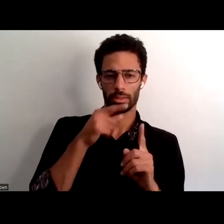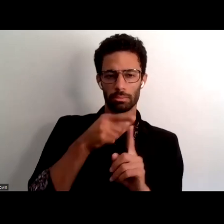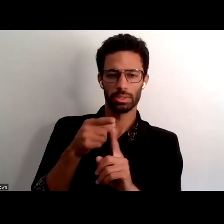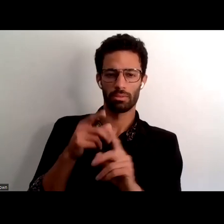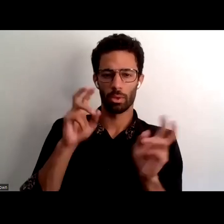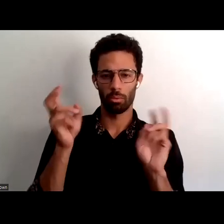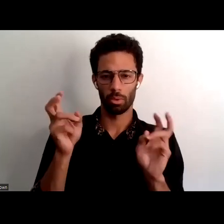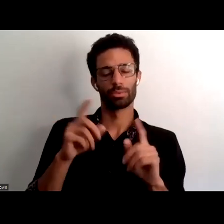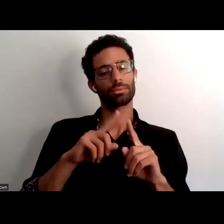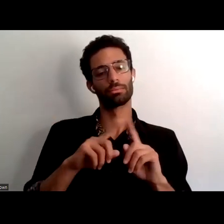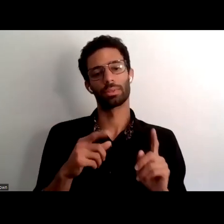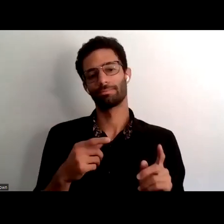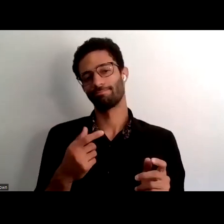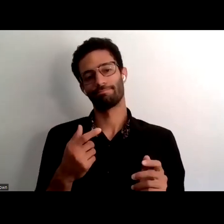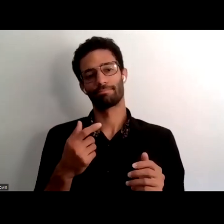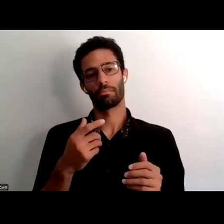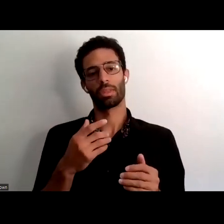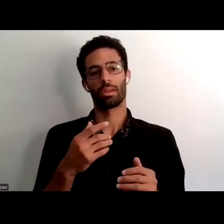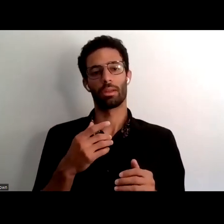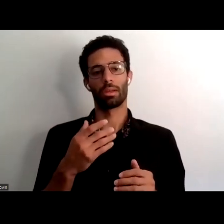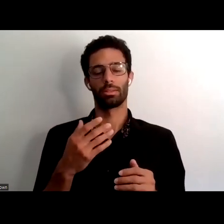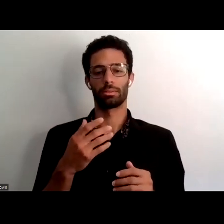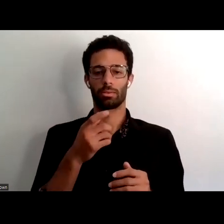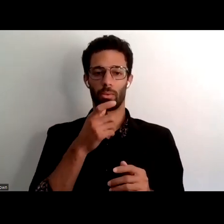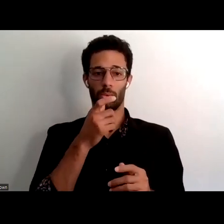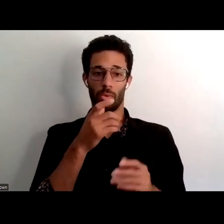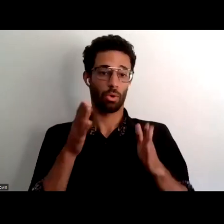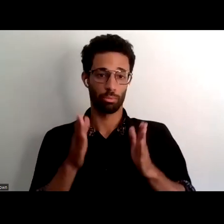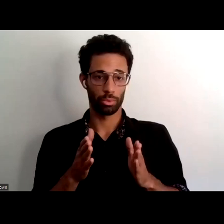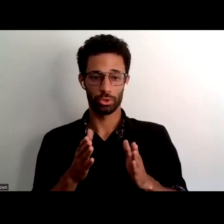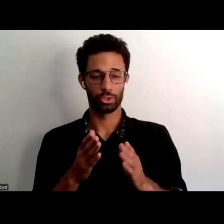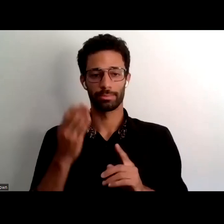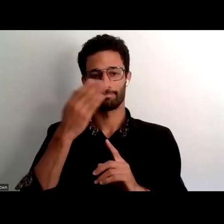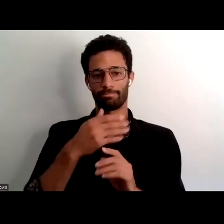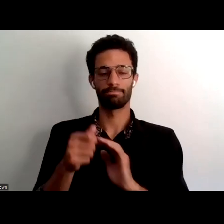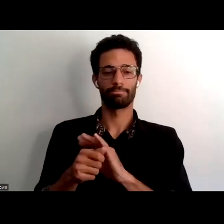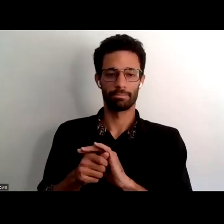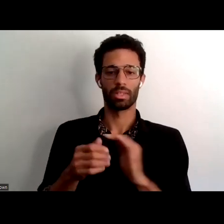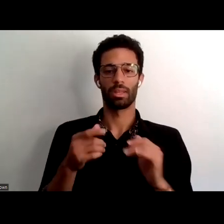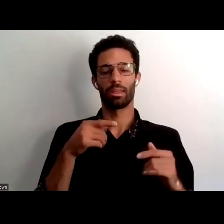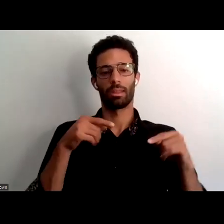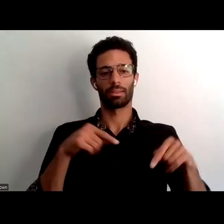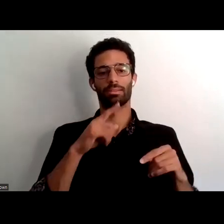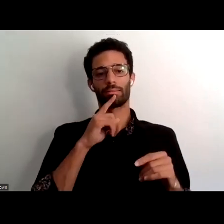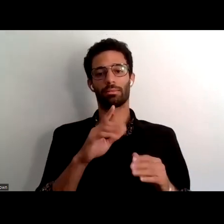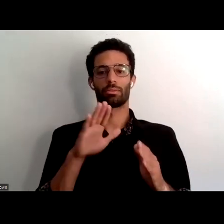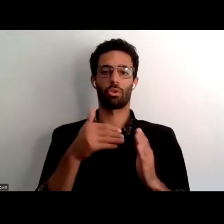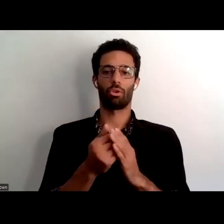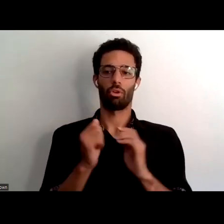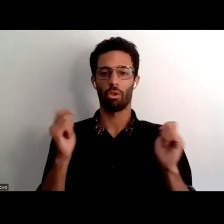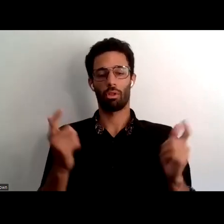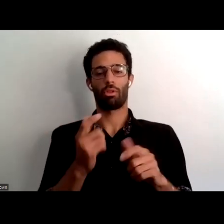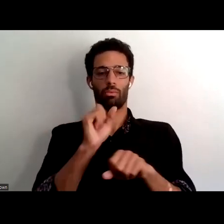these quotes i believe are anonymous in the presentation it's a collective uh effort i guess amongst the land work so